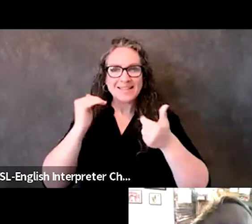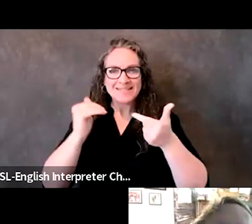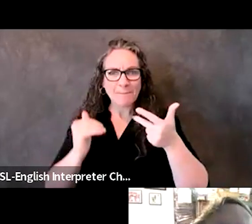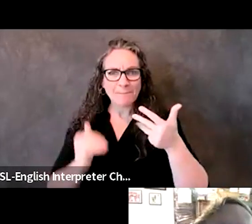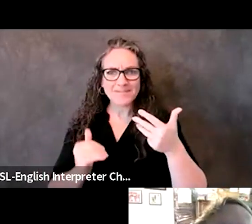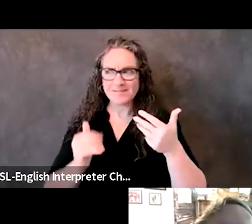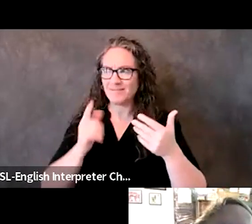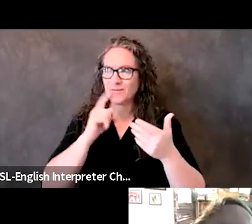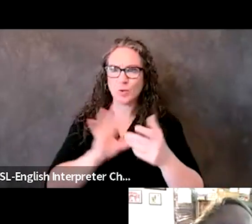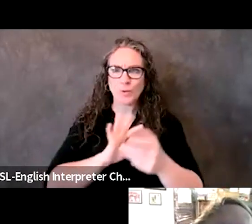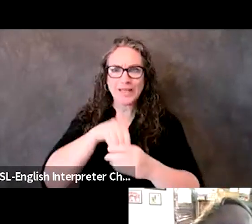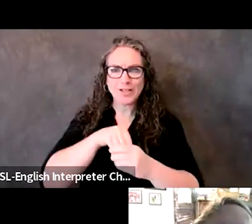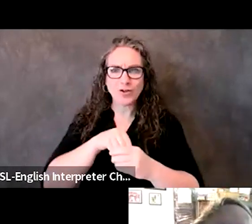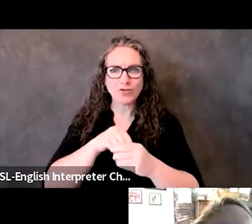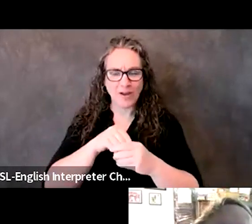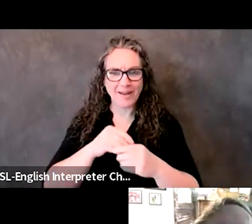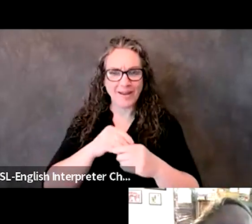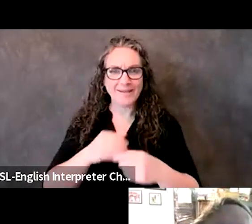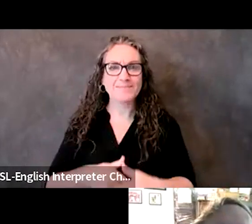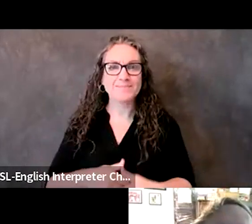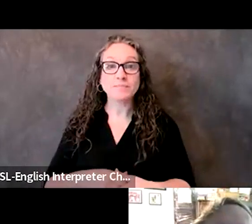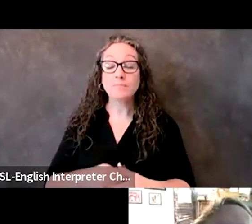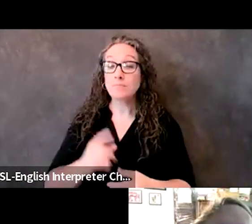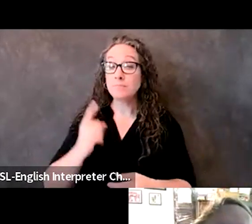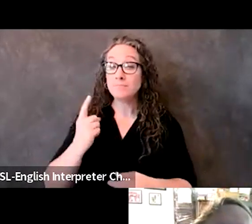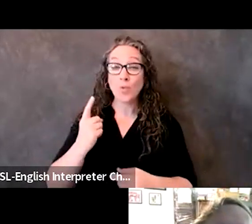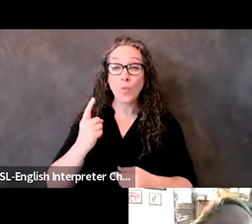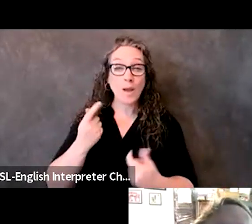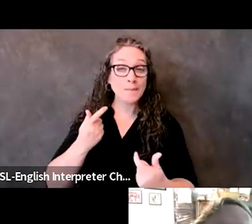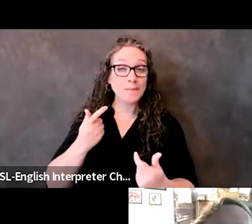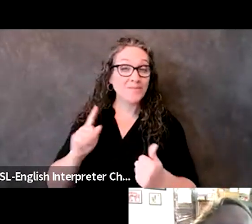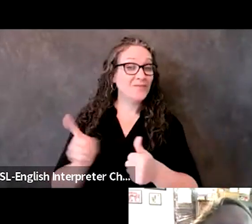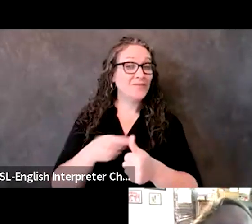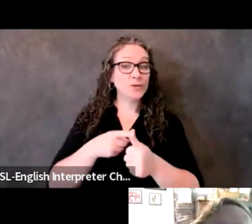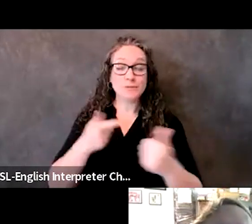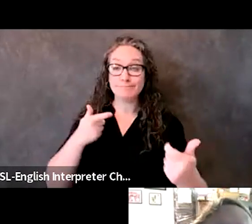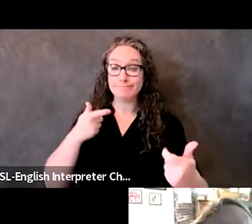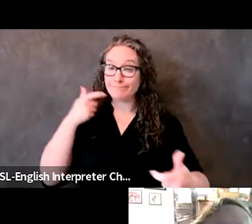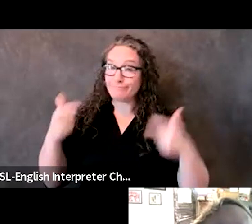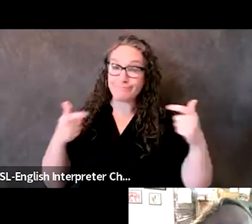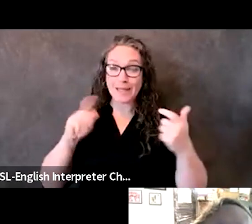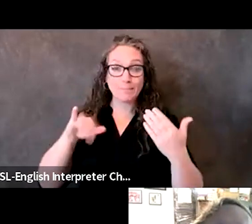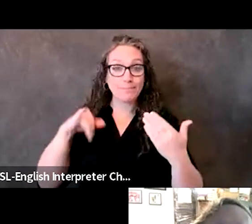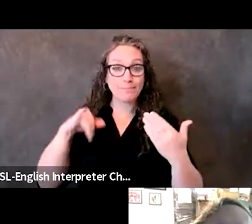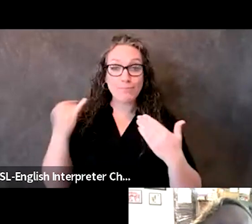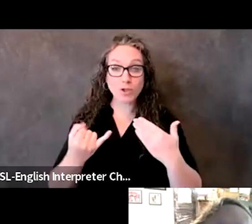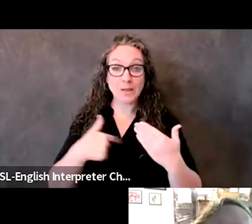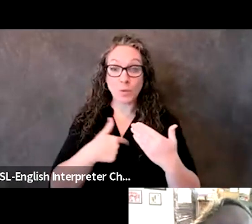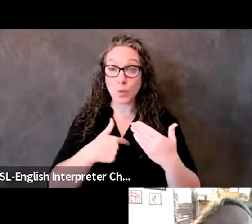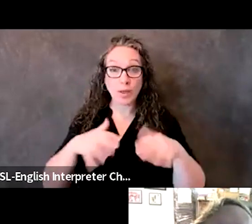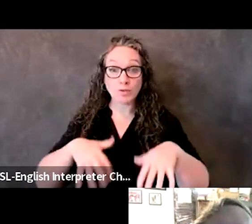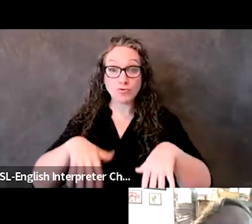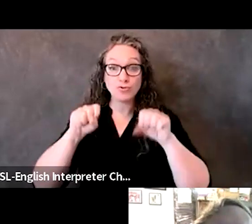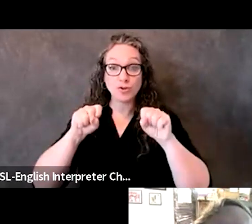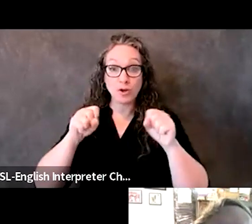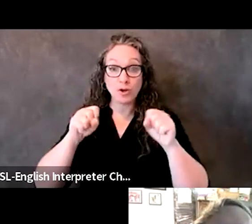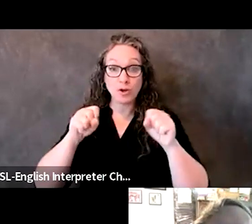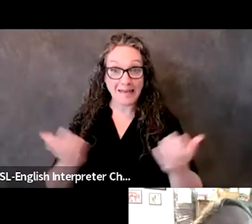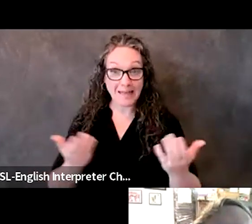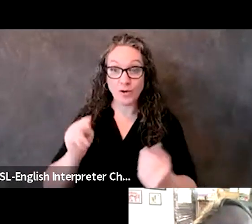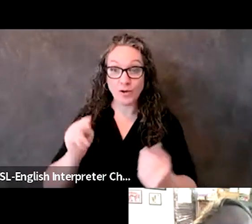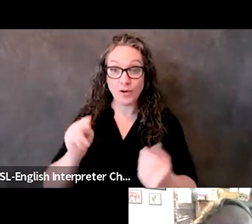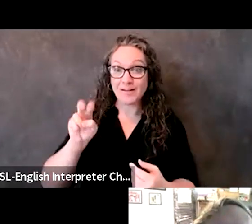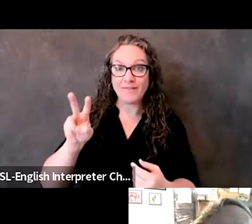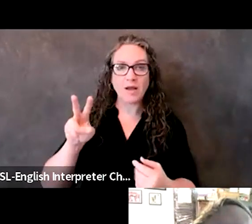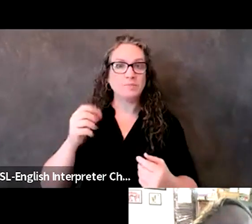One of the biggest first projects that we did internally here at the Nevada Division of Emergency Management, sorry,